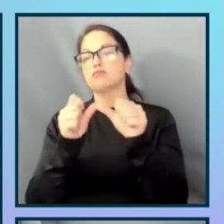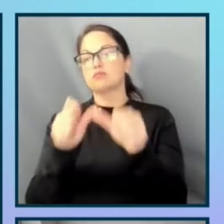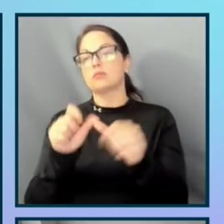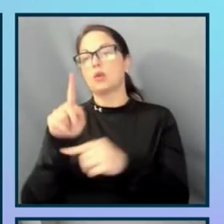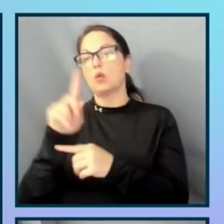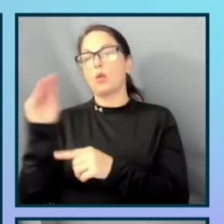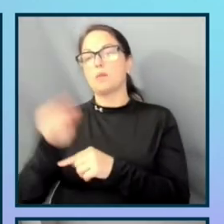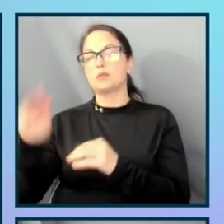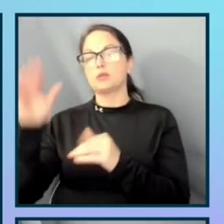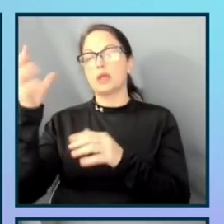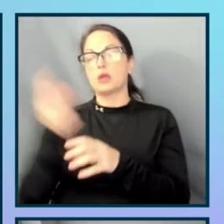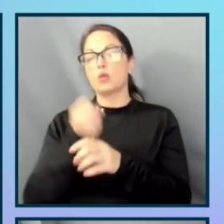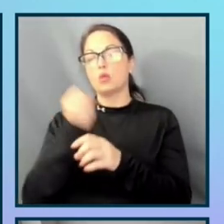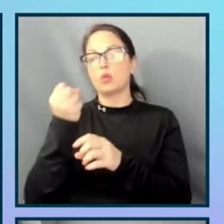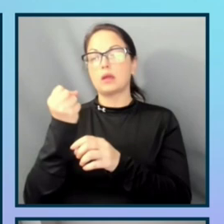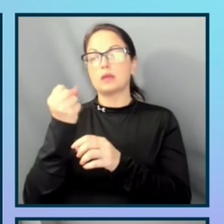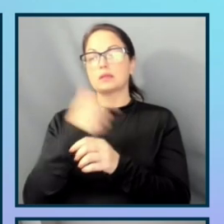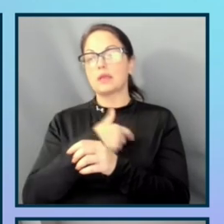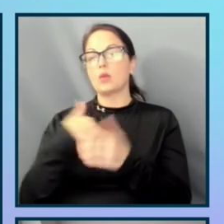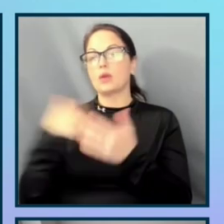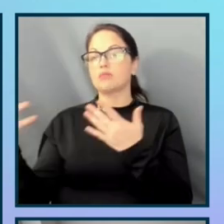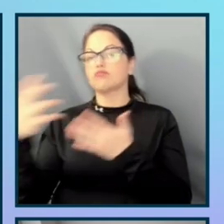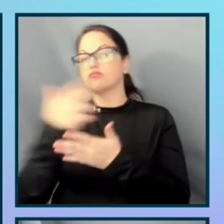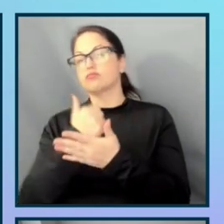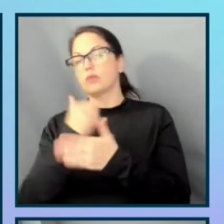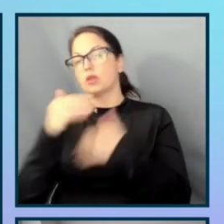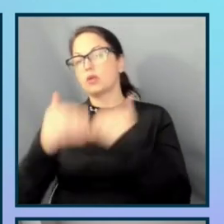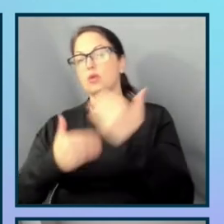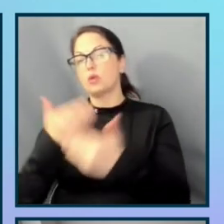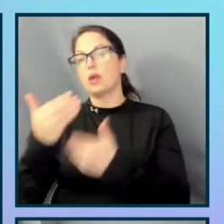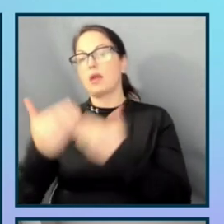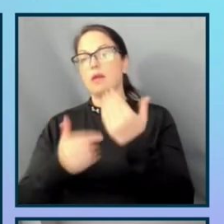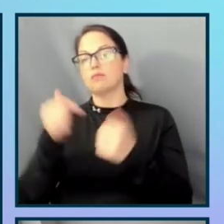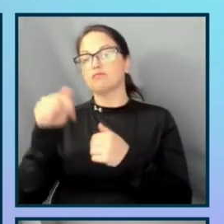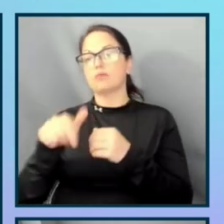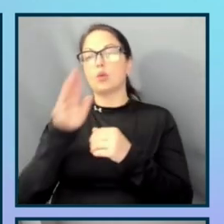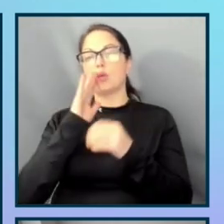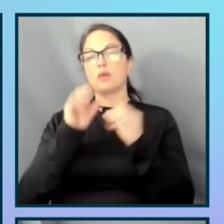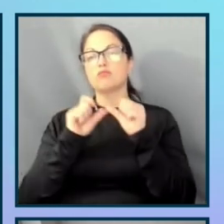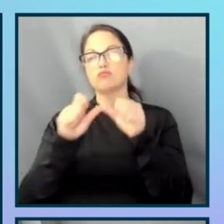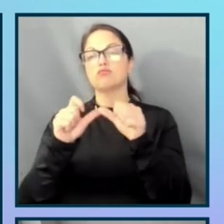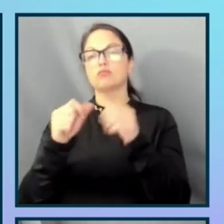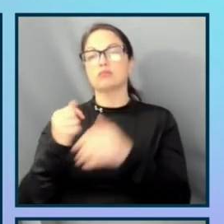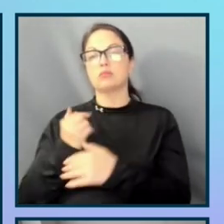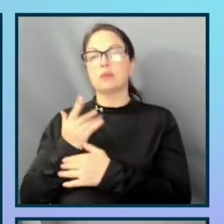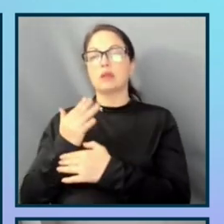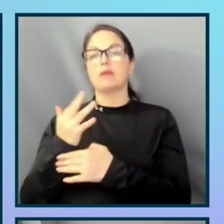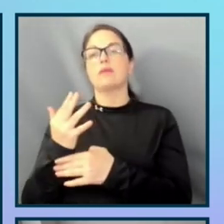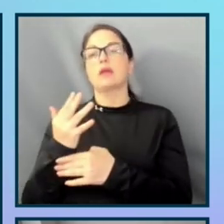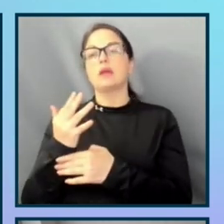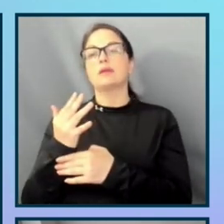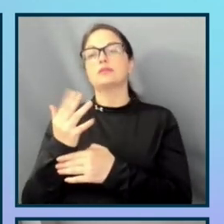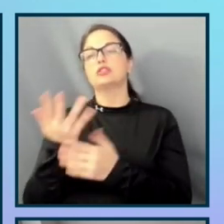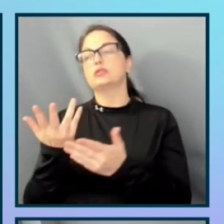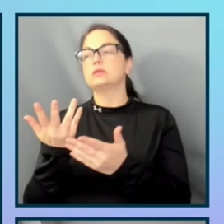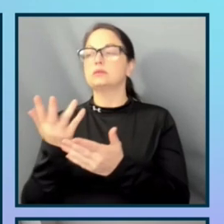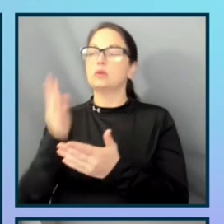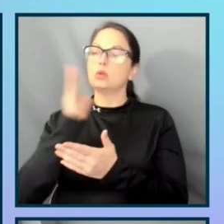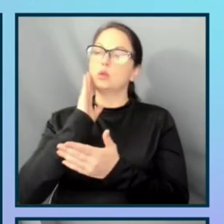wins that we've collected throughout this journey consistently will eventually add up to something big.